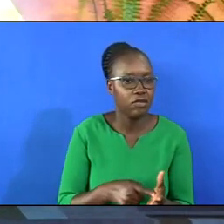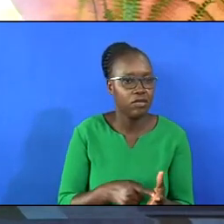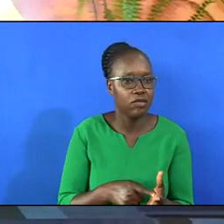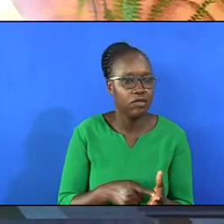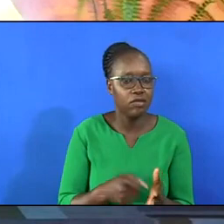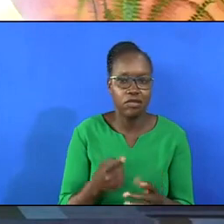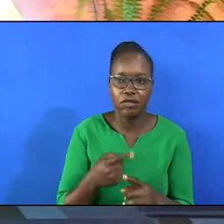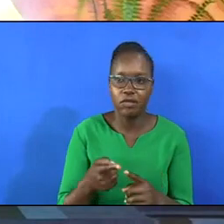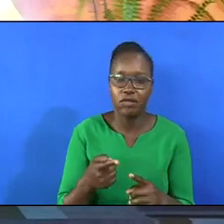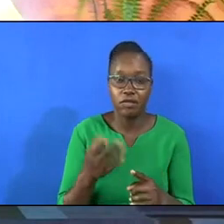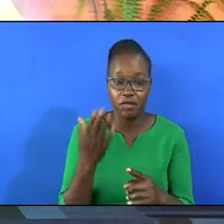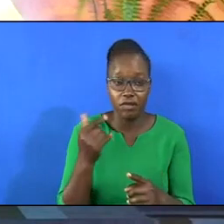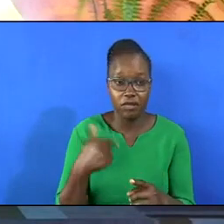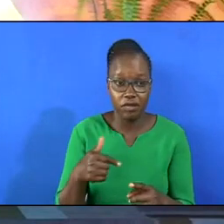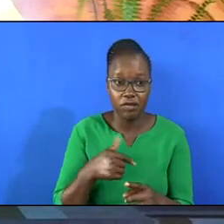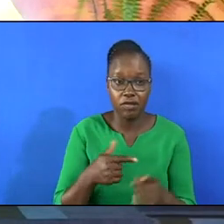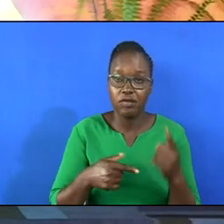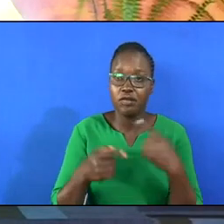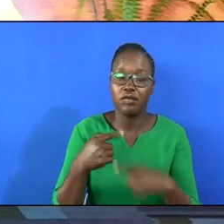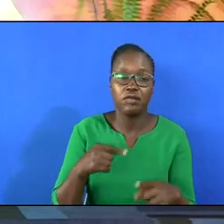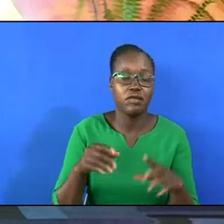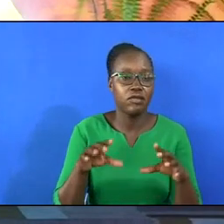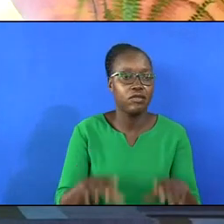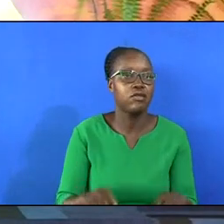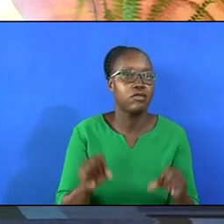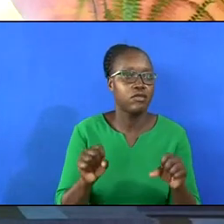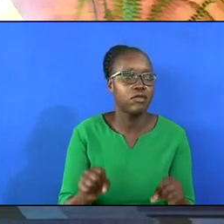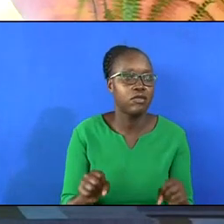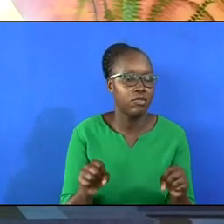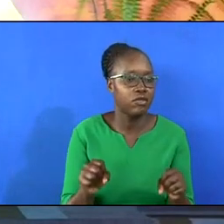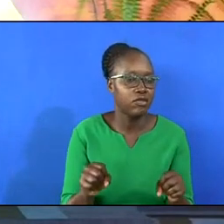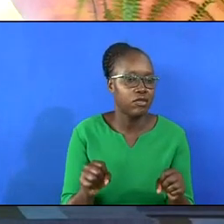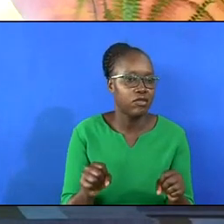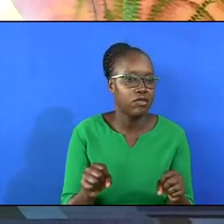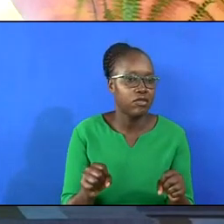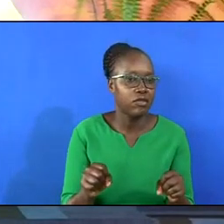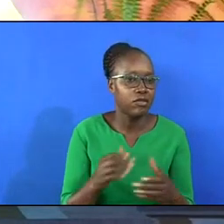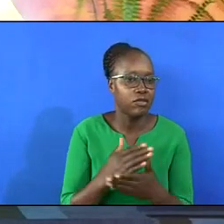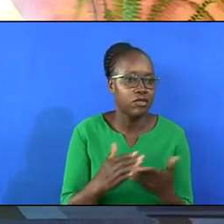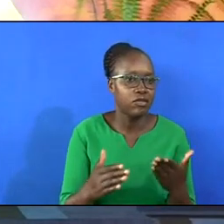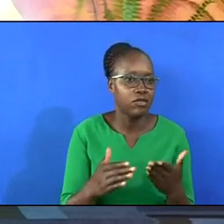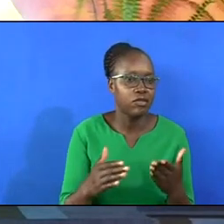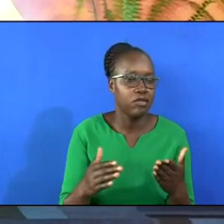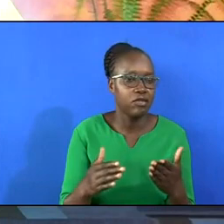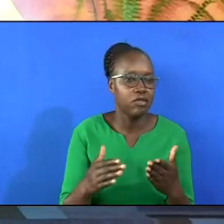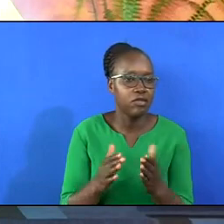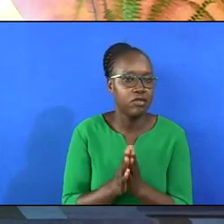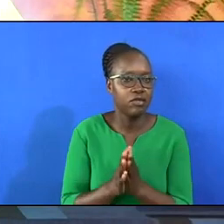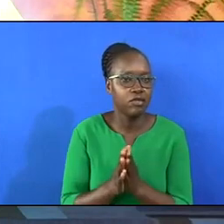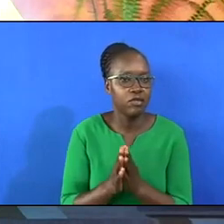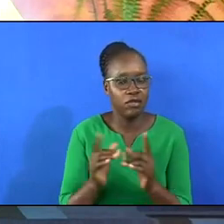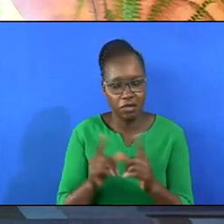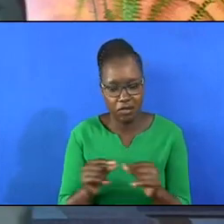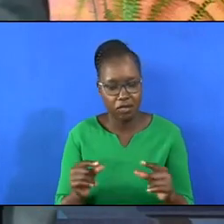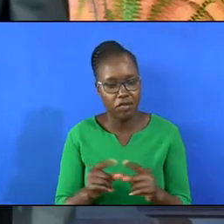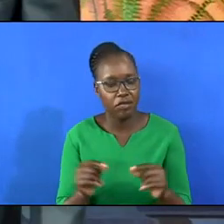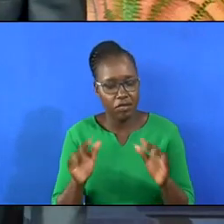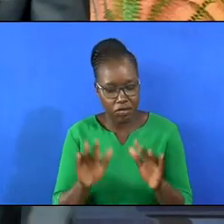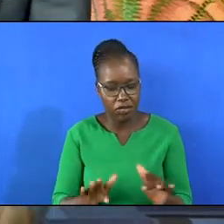coming to take humanity it was part of the mystery that we can't explain.